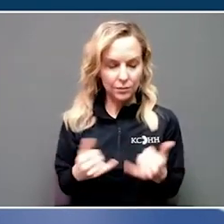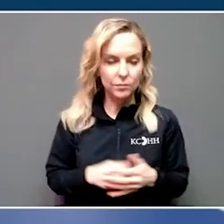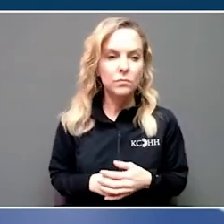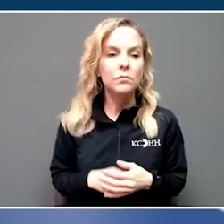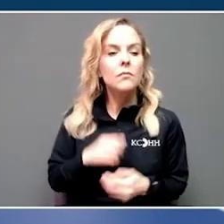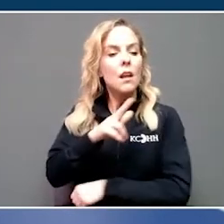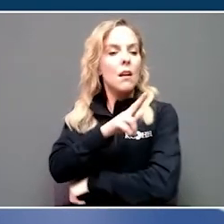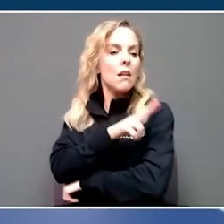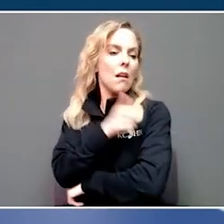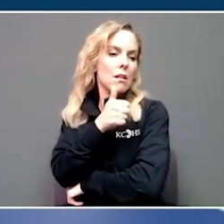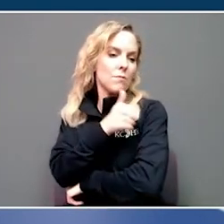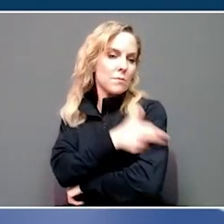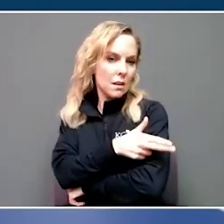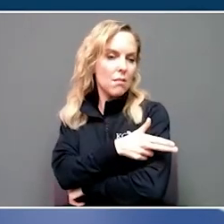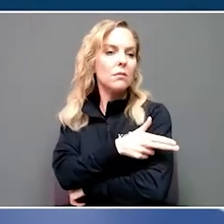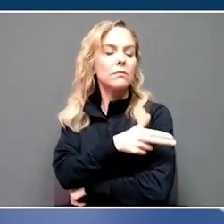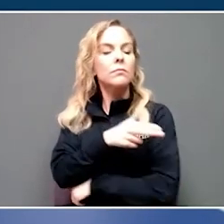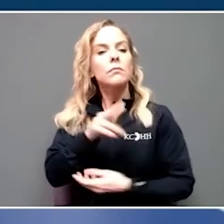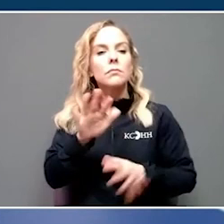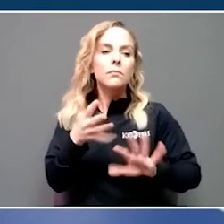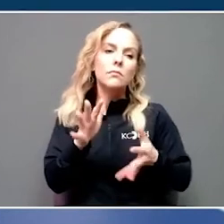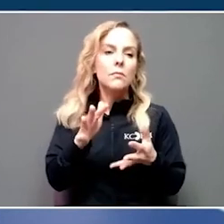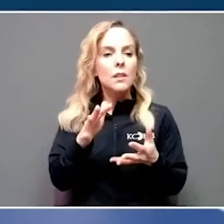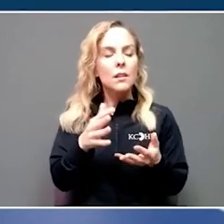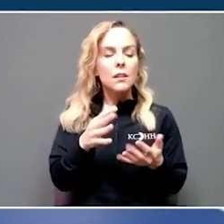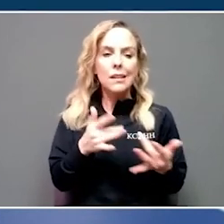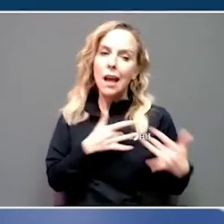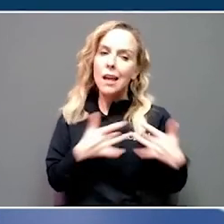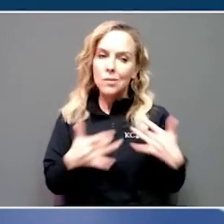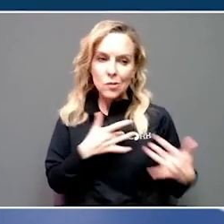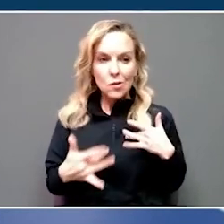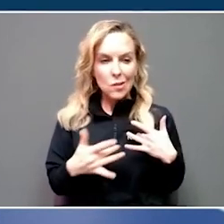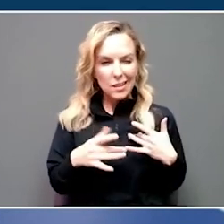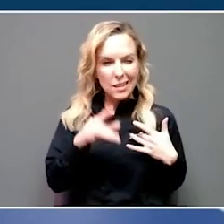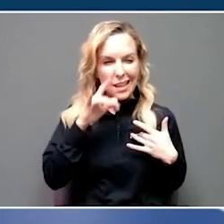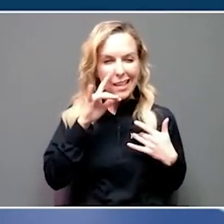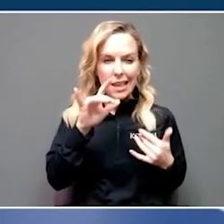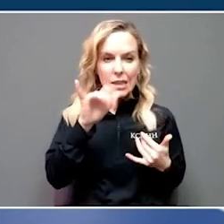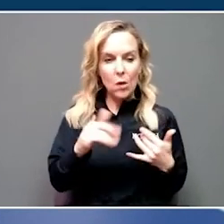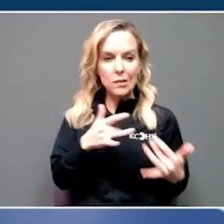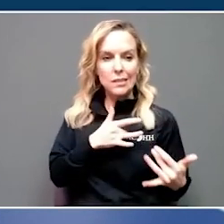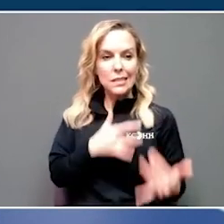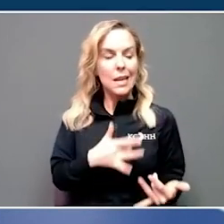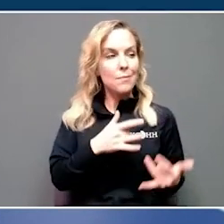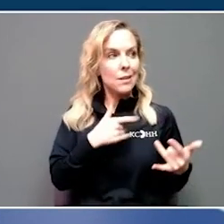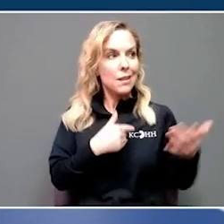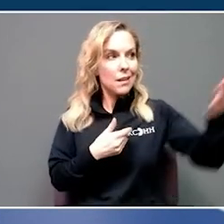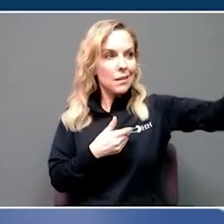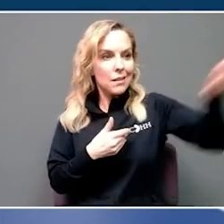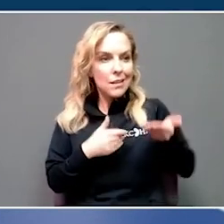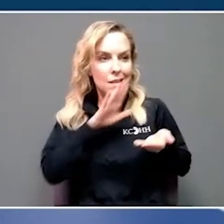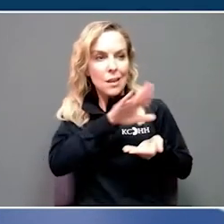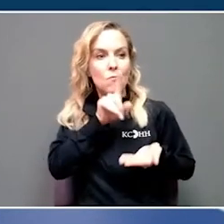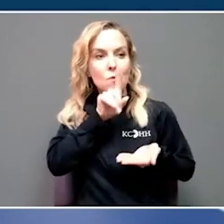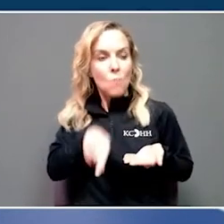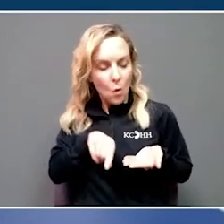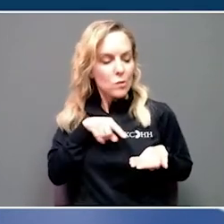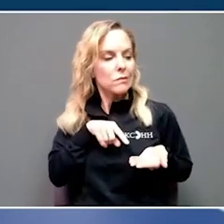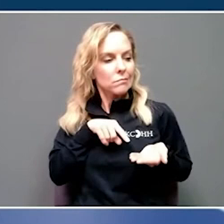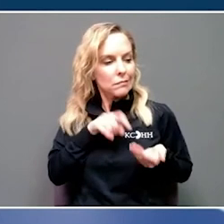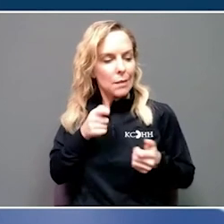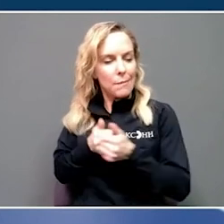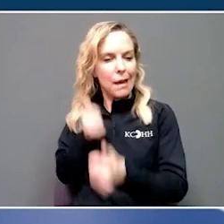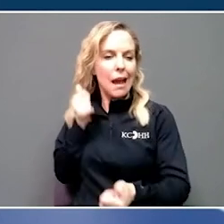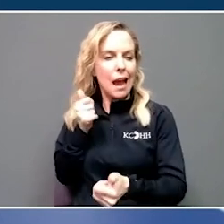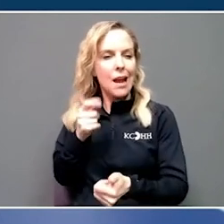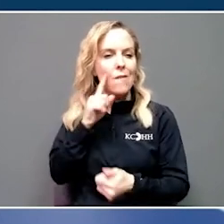Hospitalizations, a little more concerning. Remember, those lag behind cases and positivity rate. We are